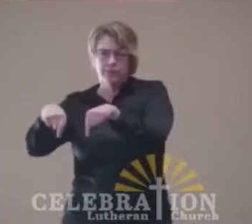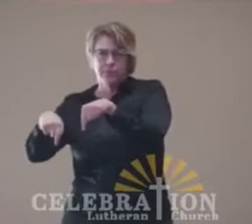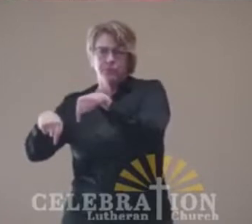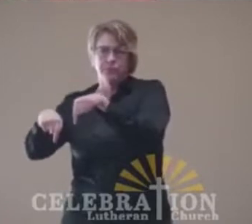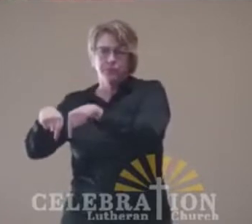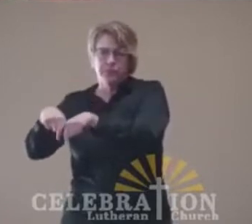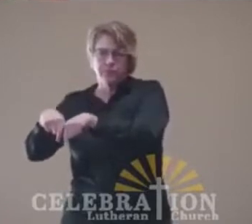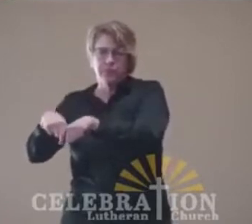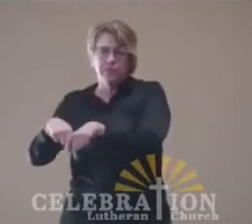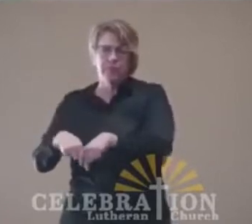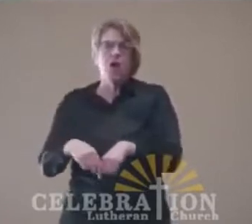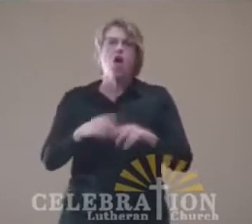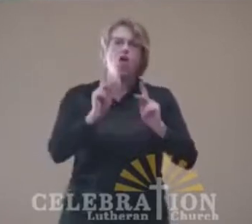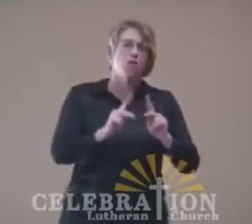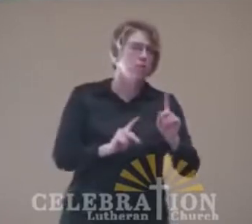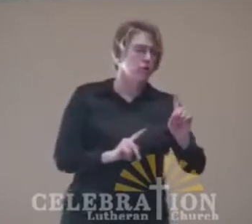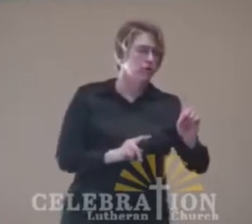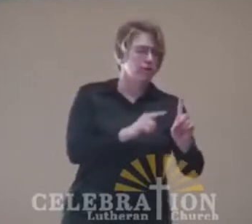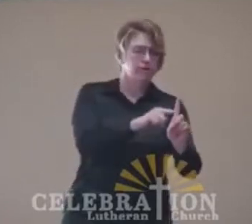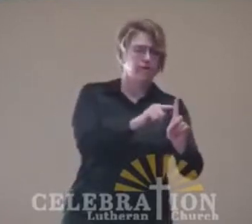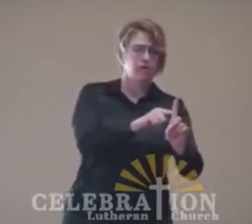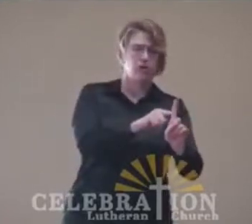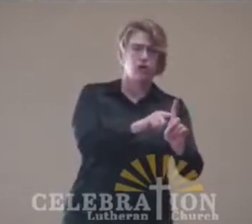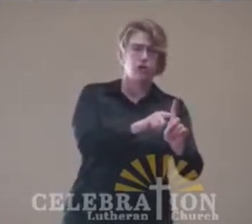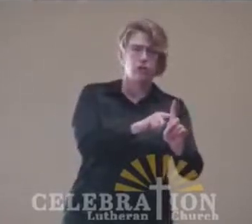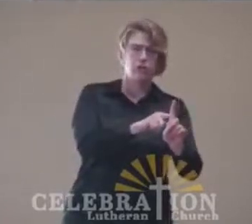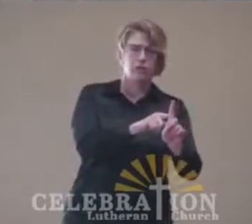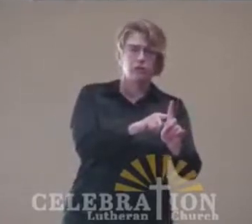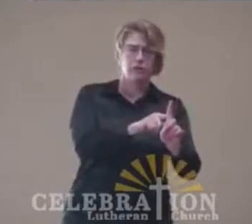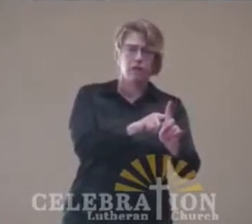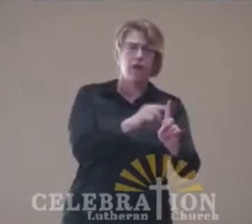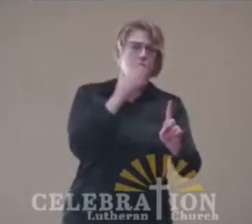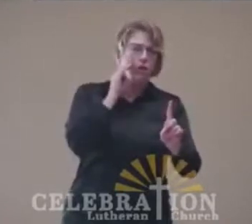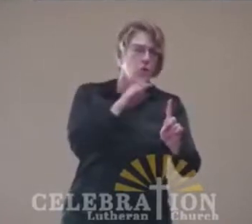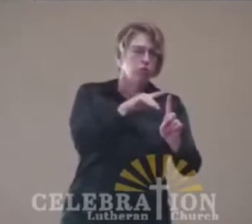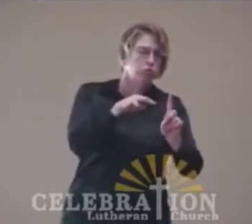front breaks the current. The people in the back are acting an anchor to hold them down.